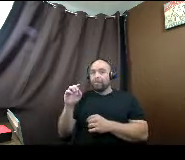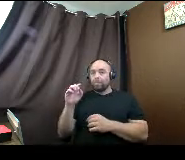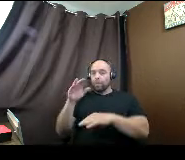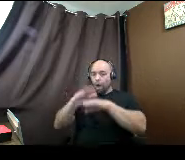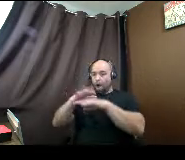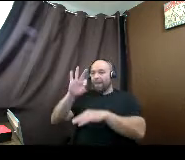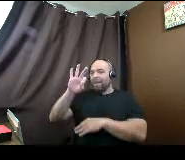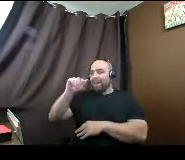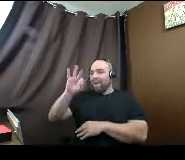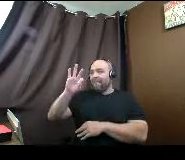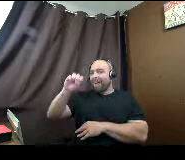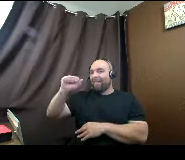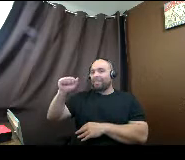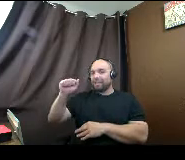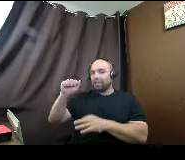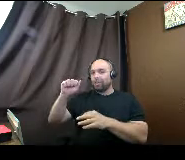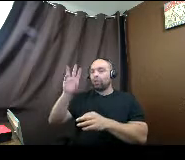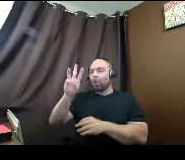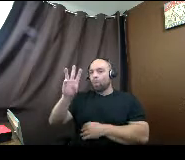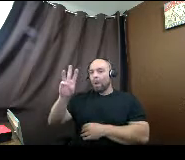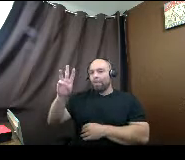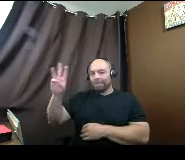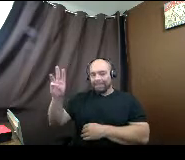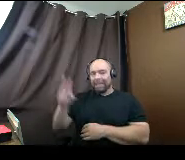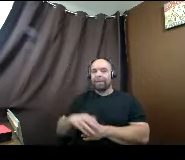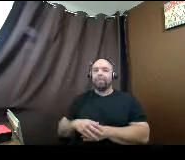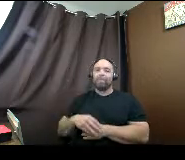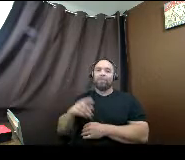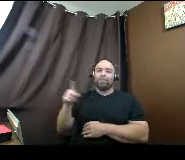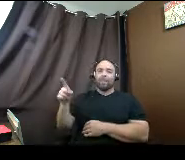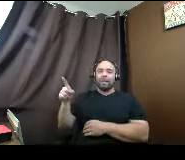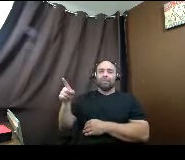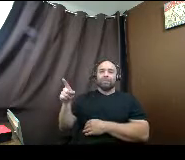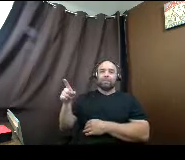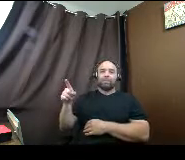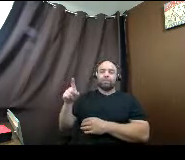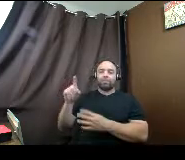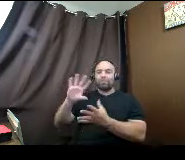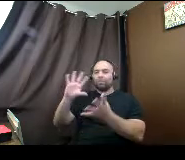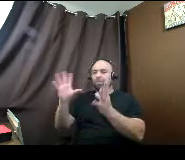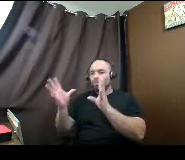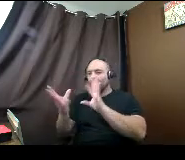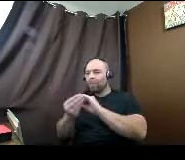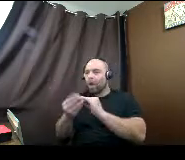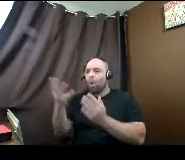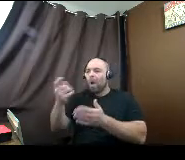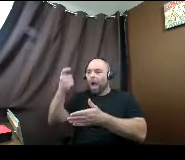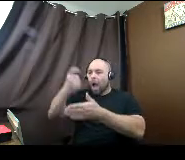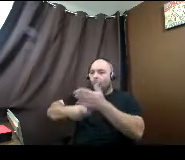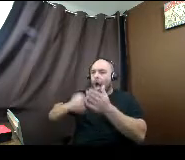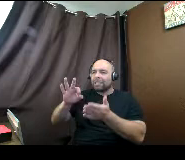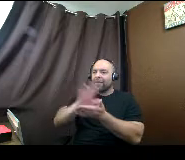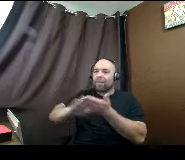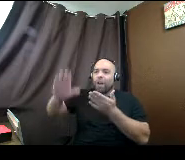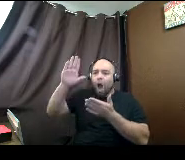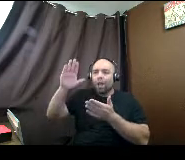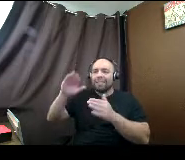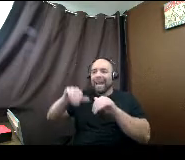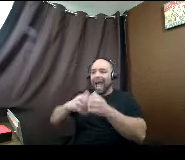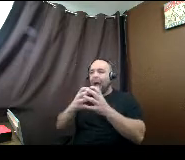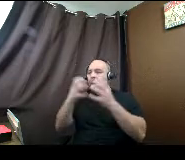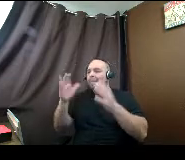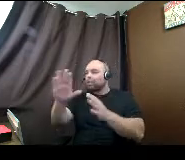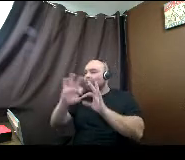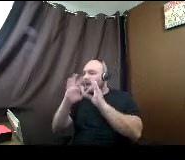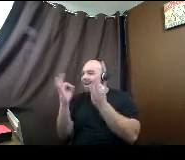And so it's just basically a calculation they do where they look at the cost of college, how much your family makes, things like